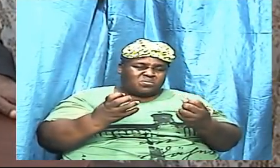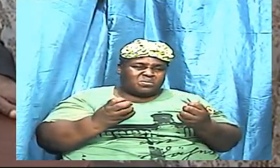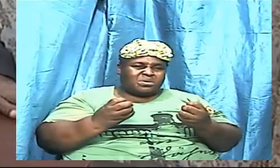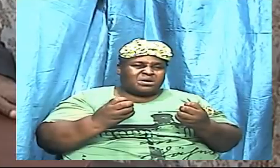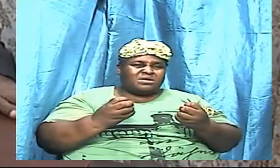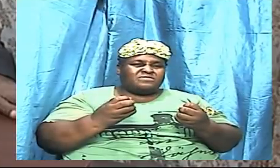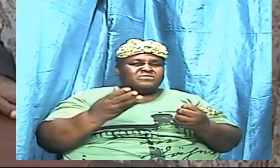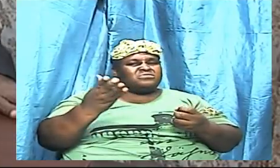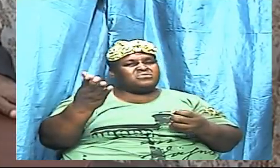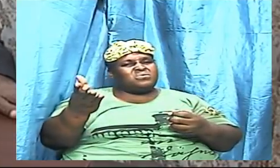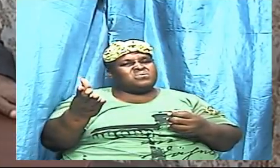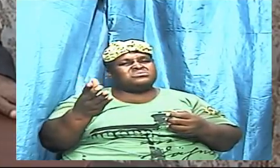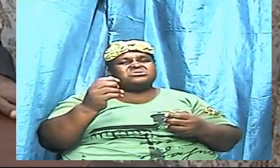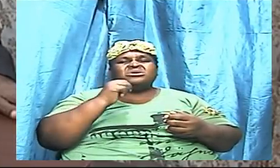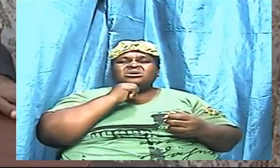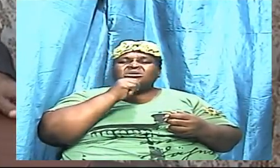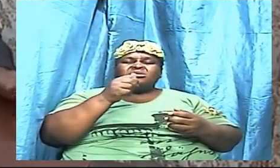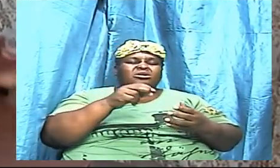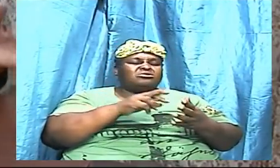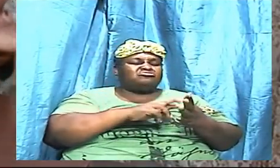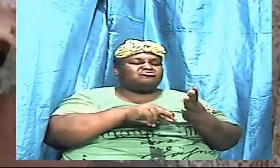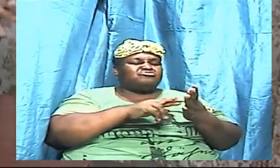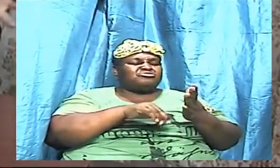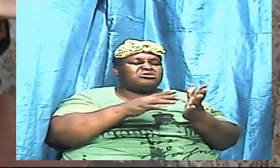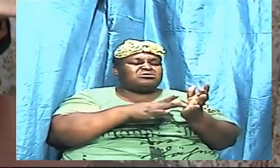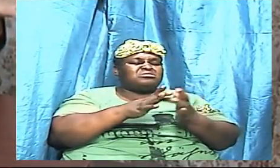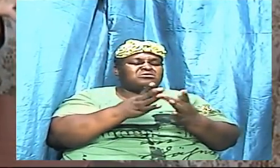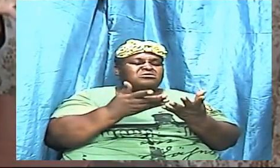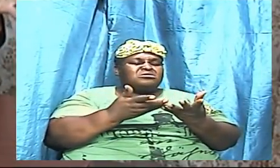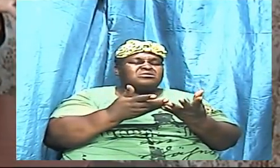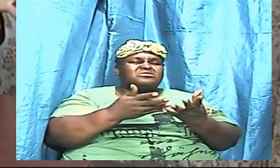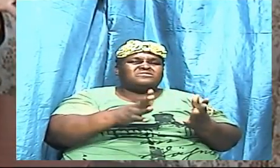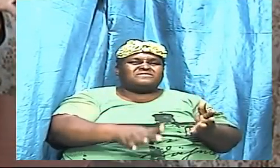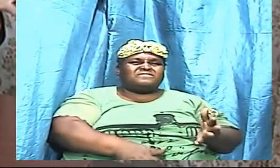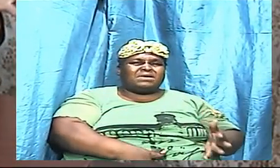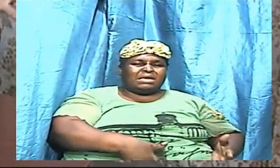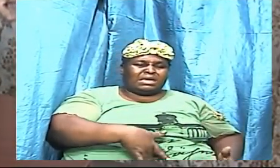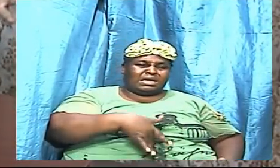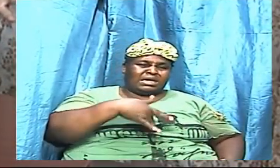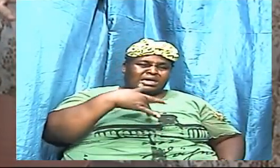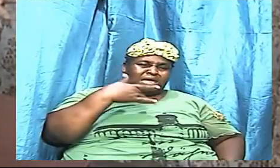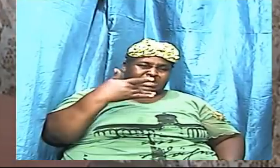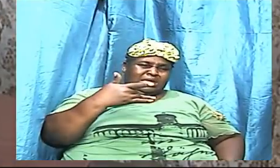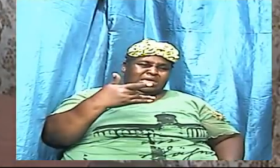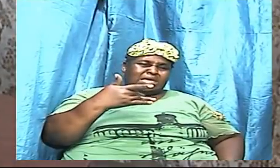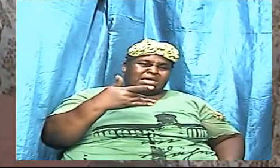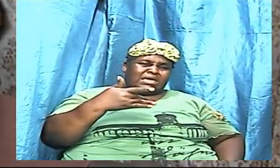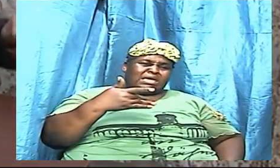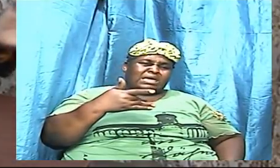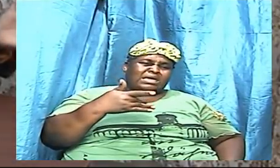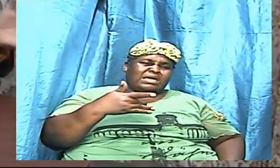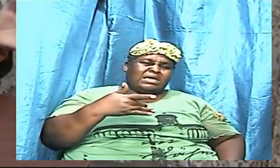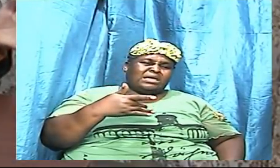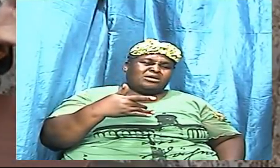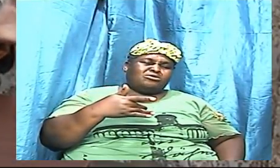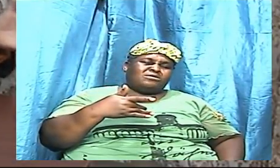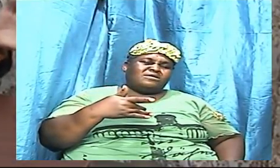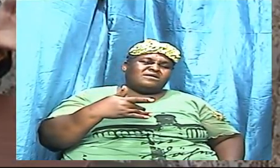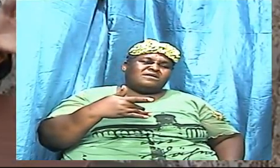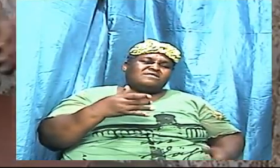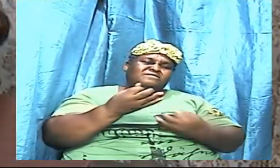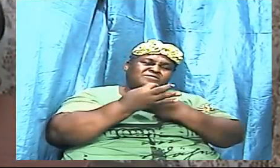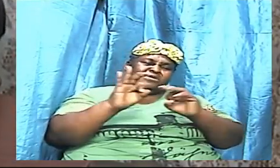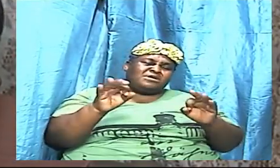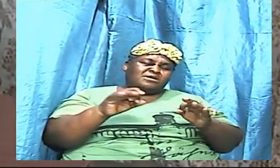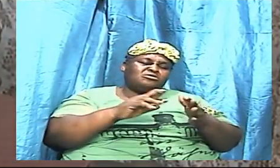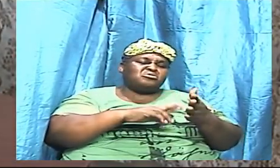that don't normally read their Bibles to feel pressured to read with everybody else